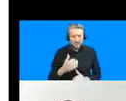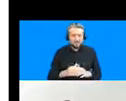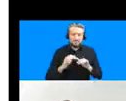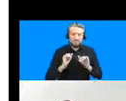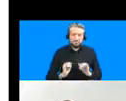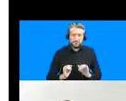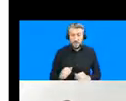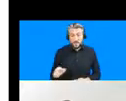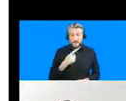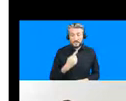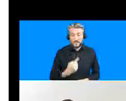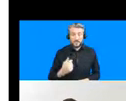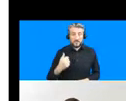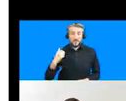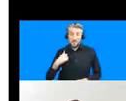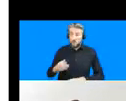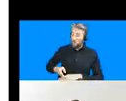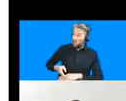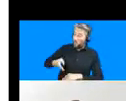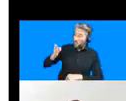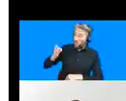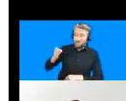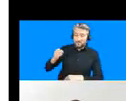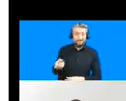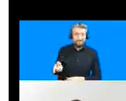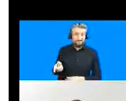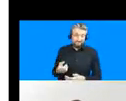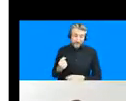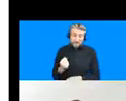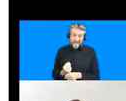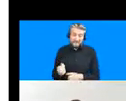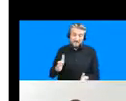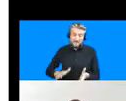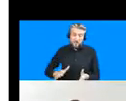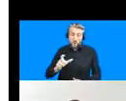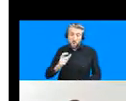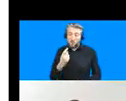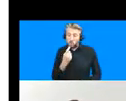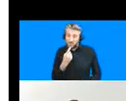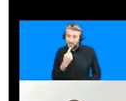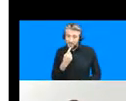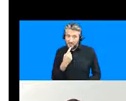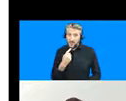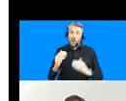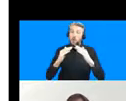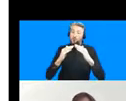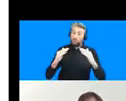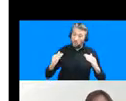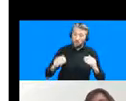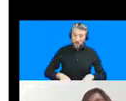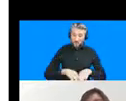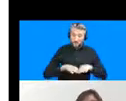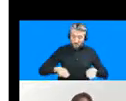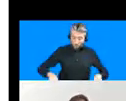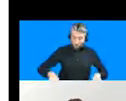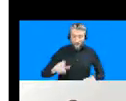homes were made of reinforced concrete as were there the roofs and the flooring was made of cement and one of the reasons why we were